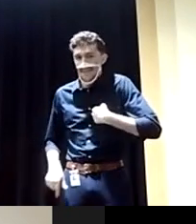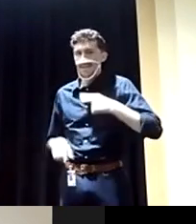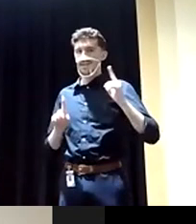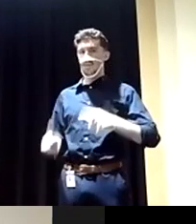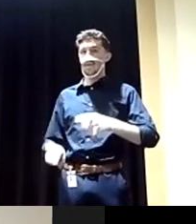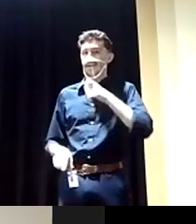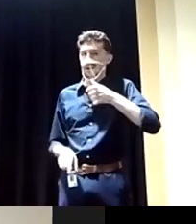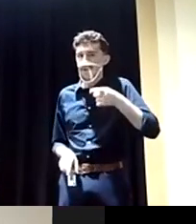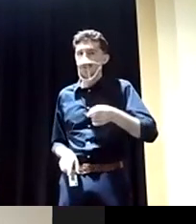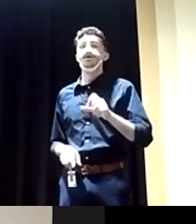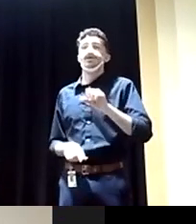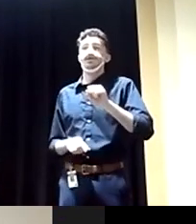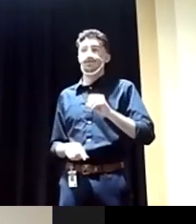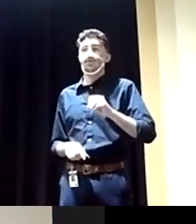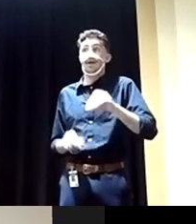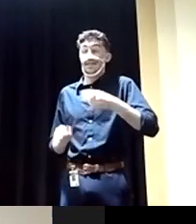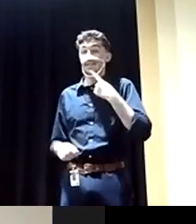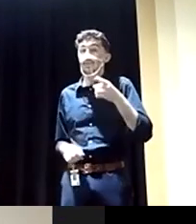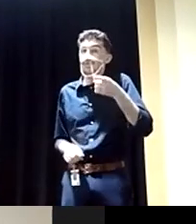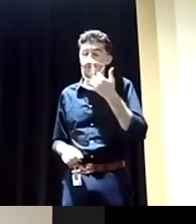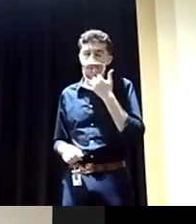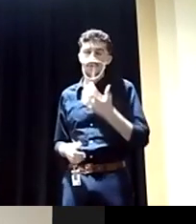you that what you're saying is totally wrong. Thank you.